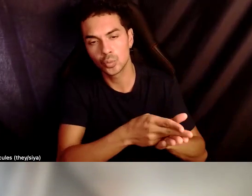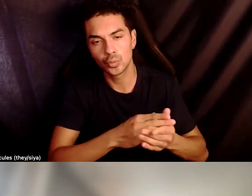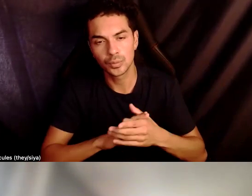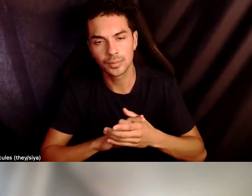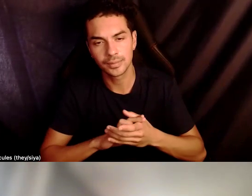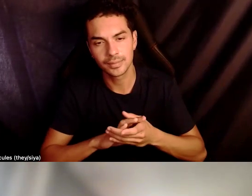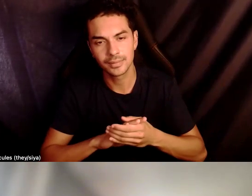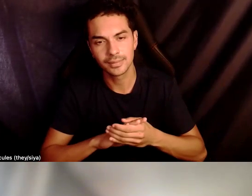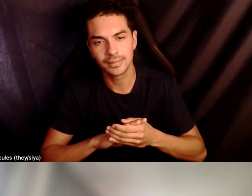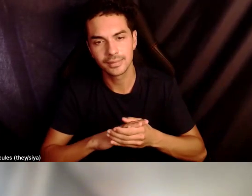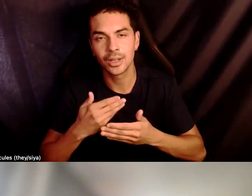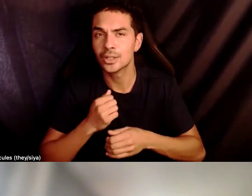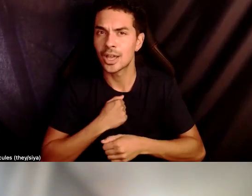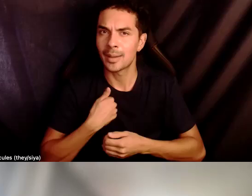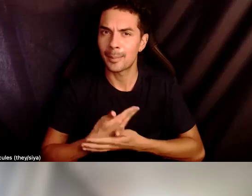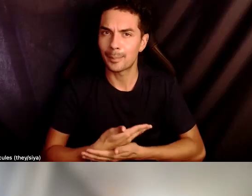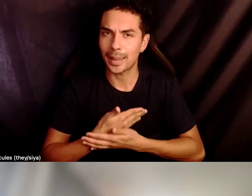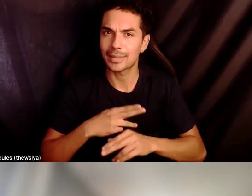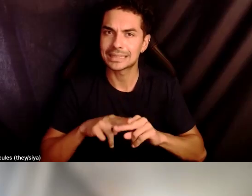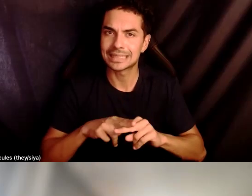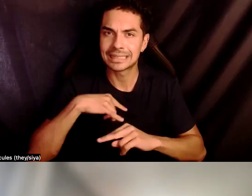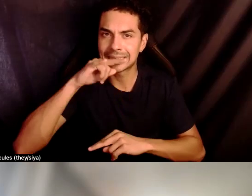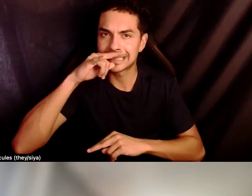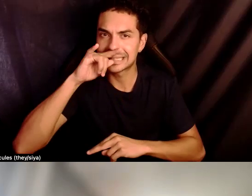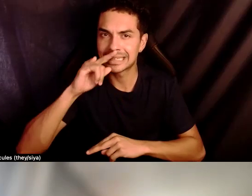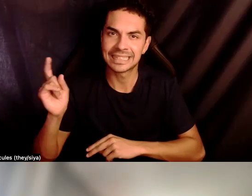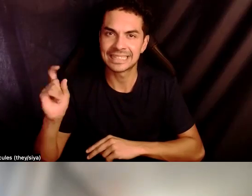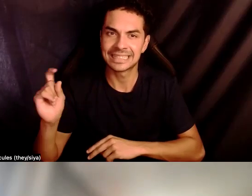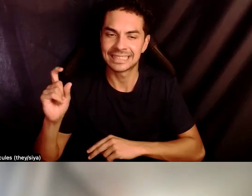Sorry. I'm also babysitting too. And then the kiddos are getting cereal.